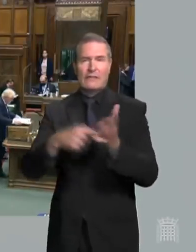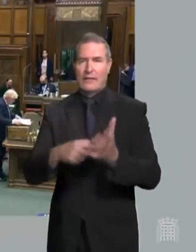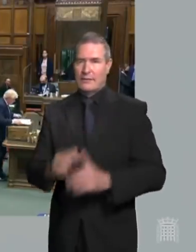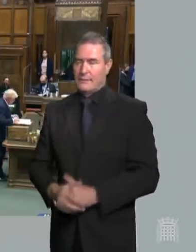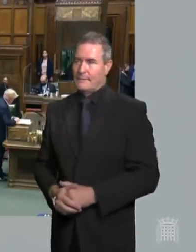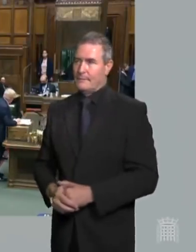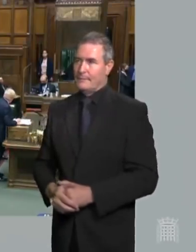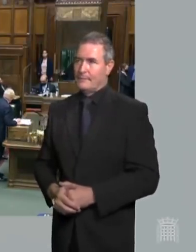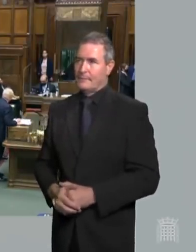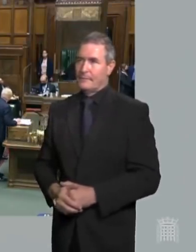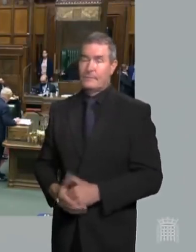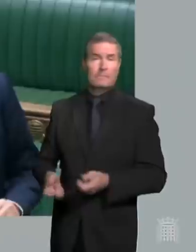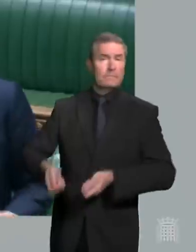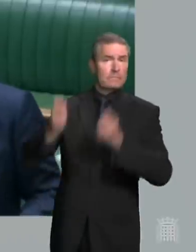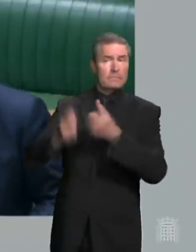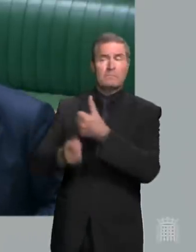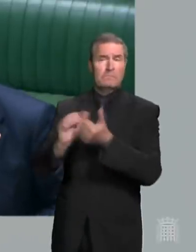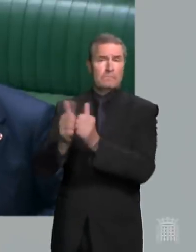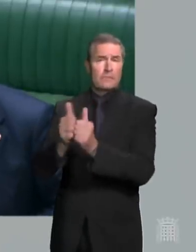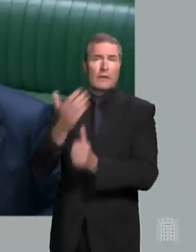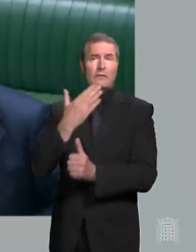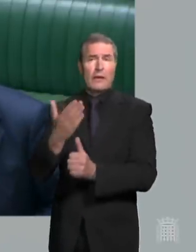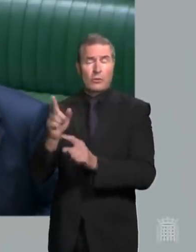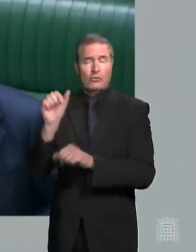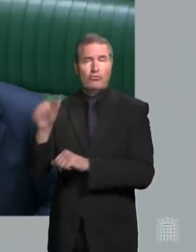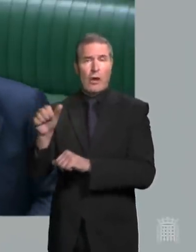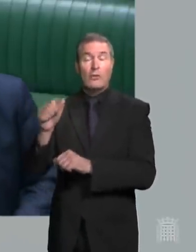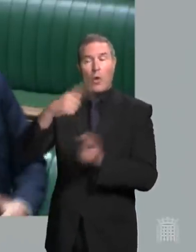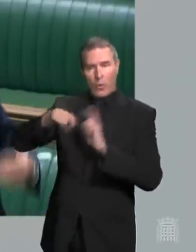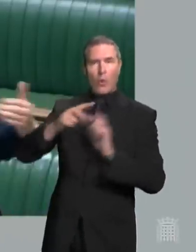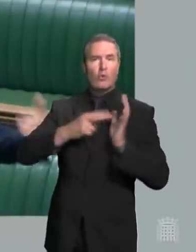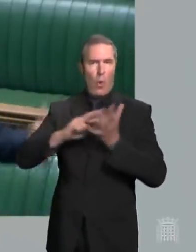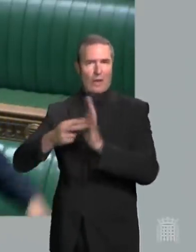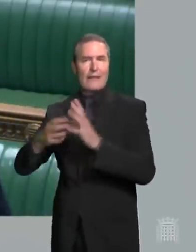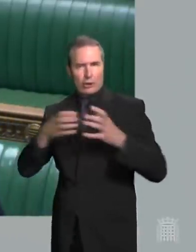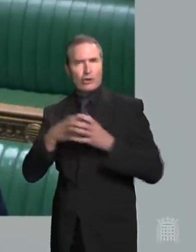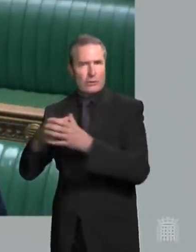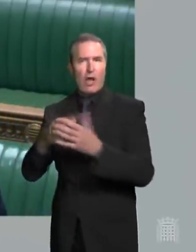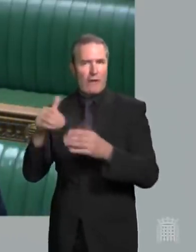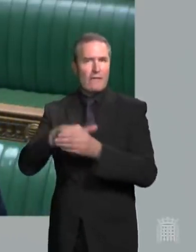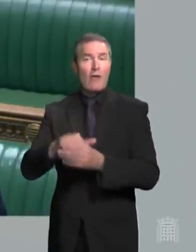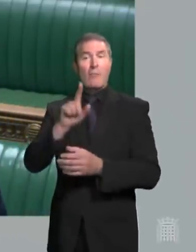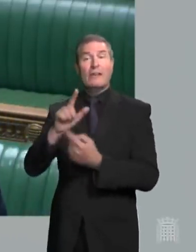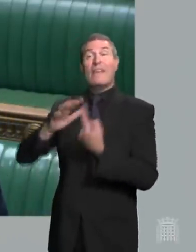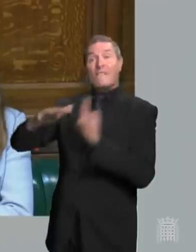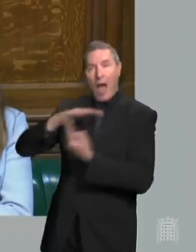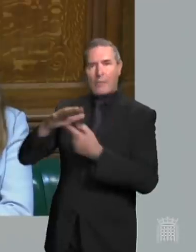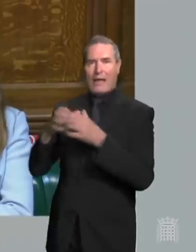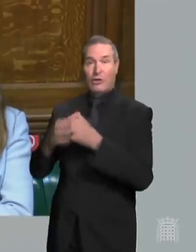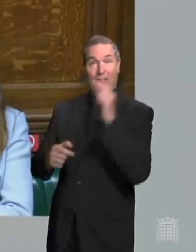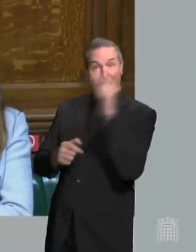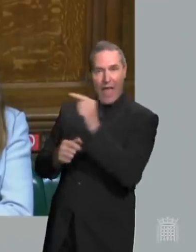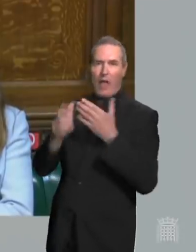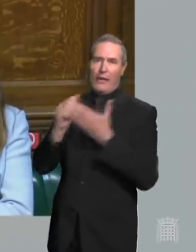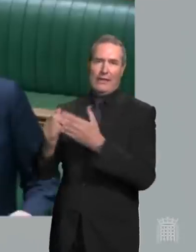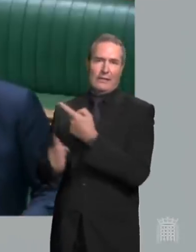I thank my right honourable friend she is completely right all those bodies are involved but the lead agency is the Environment Agency I